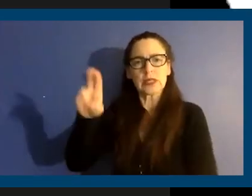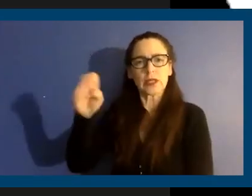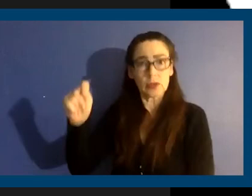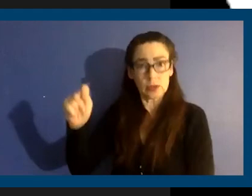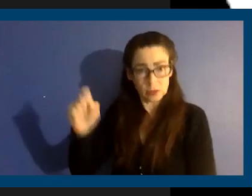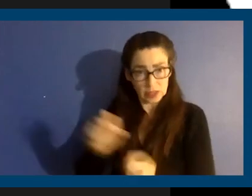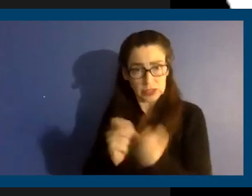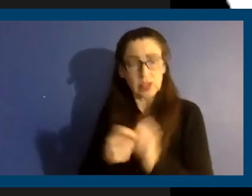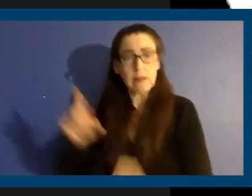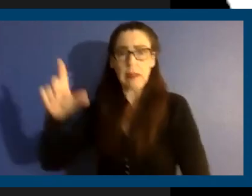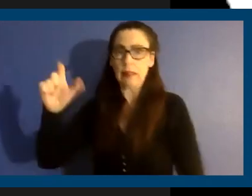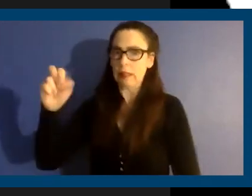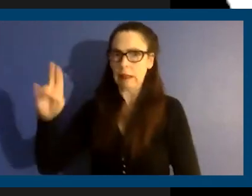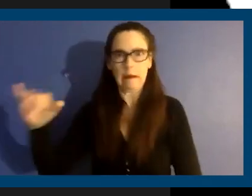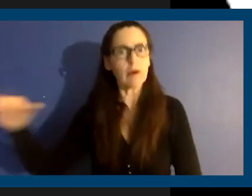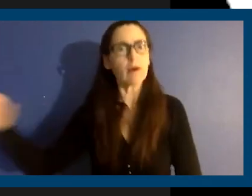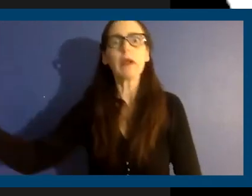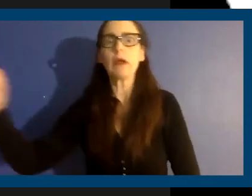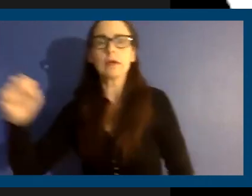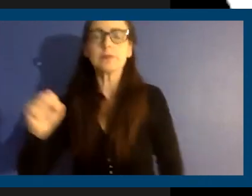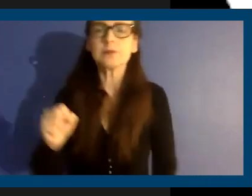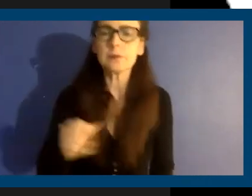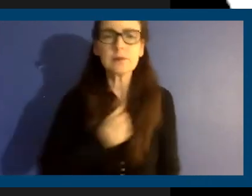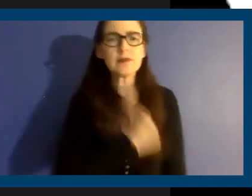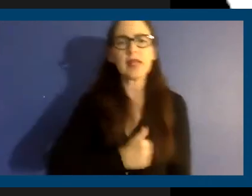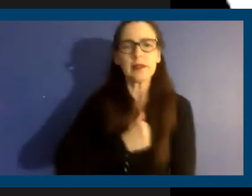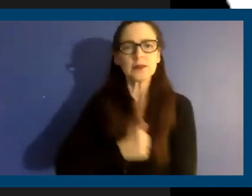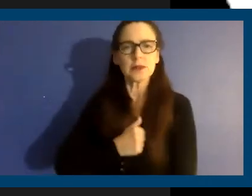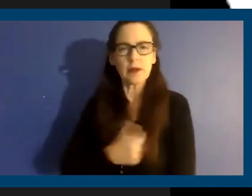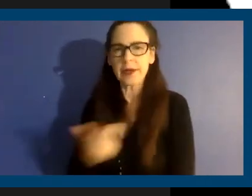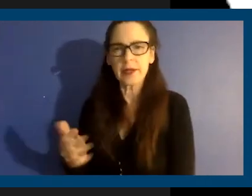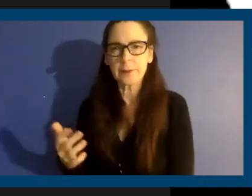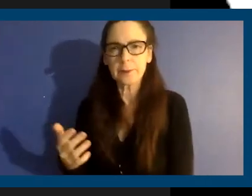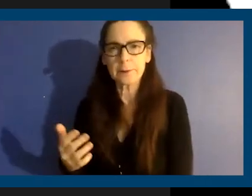Larry, do you want to take that? Oh, sorry. My video is not working.